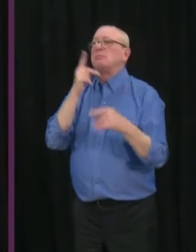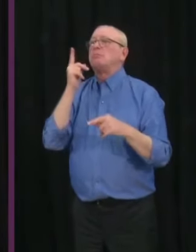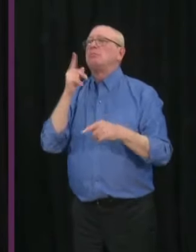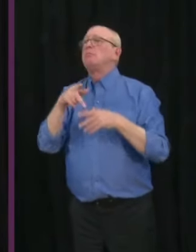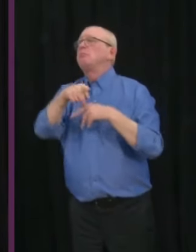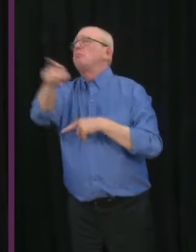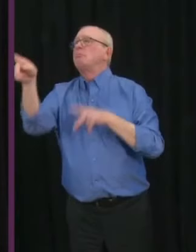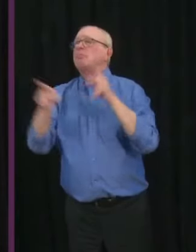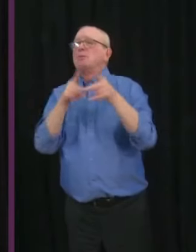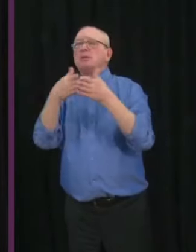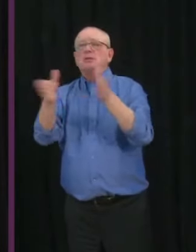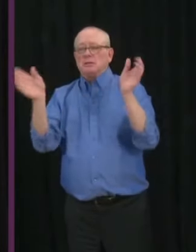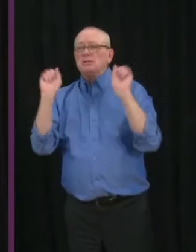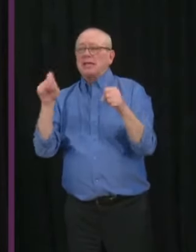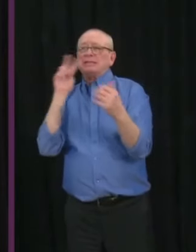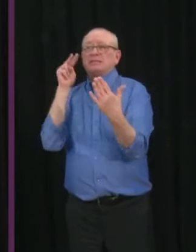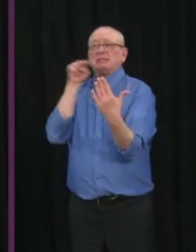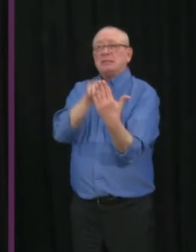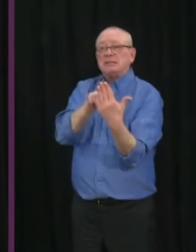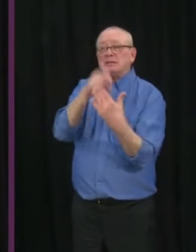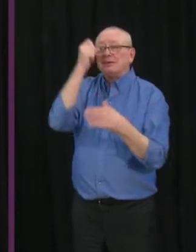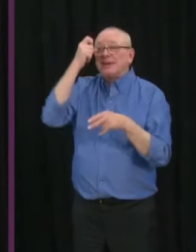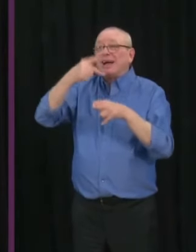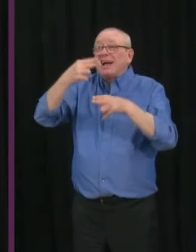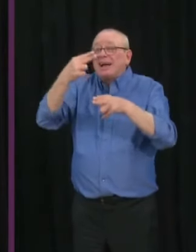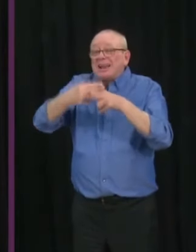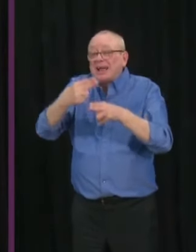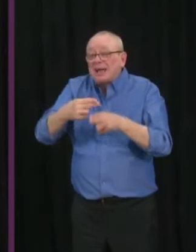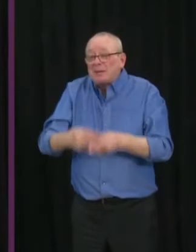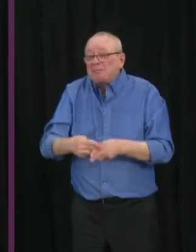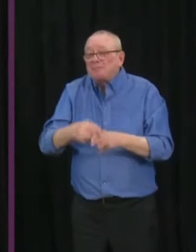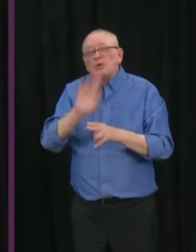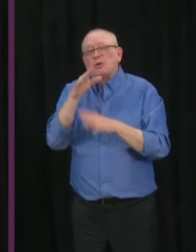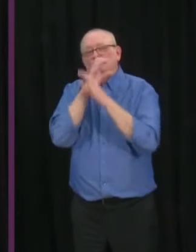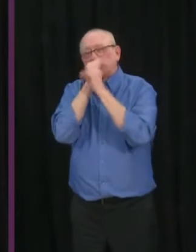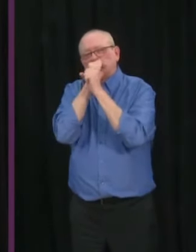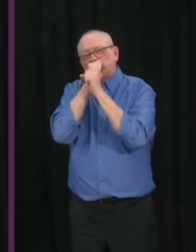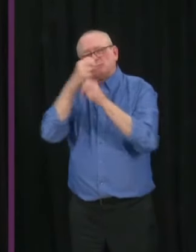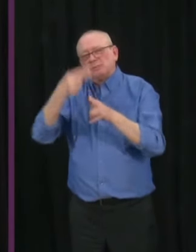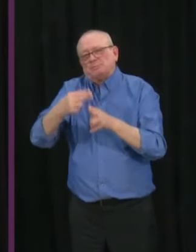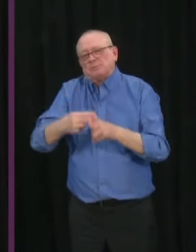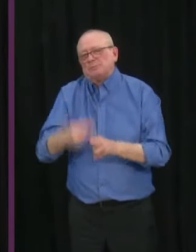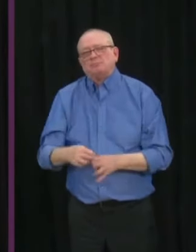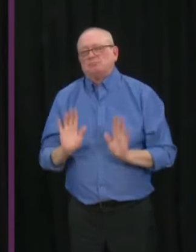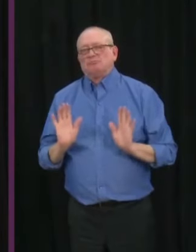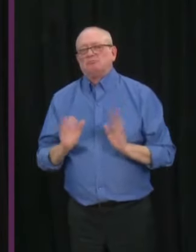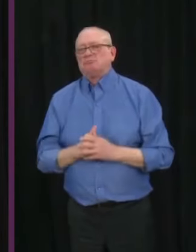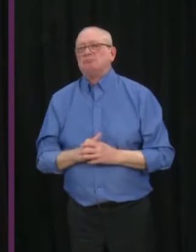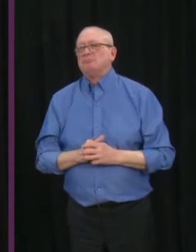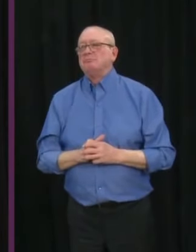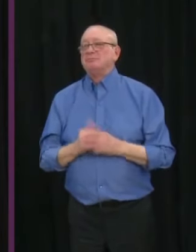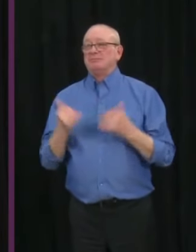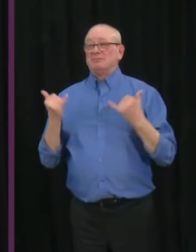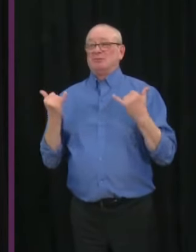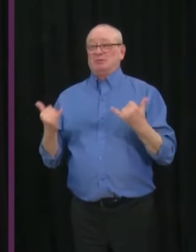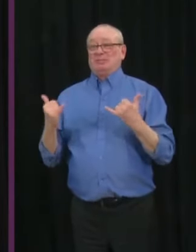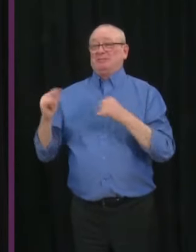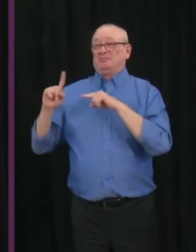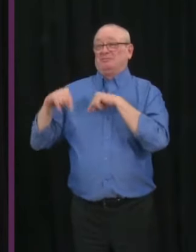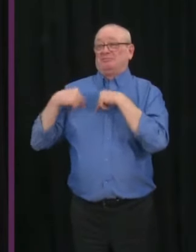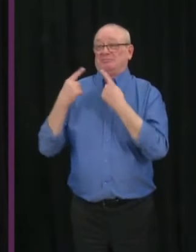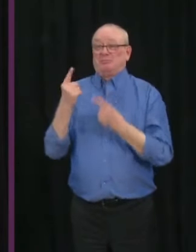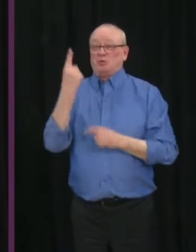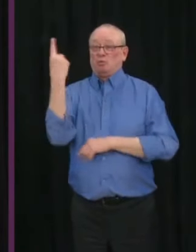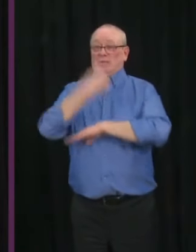patient confidentiality. Turning to today's numbers, over the last 24 hours, we have